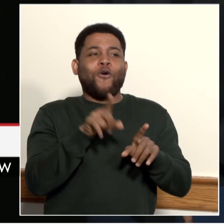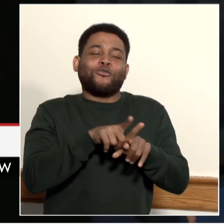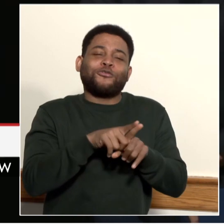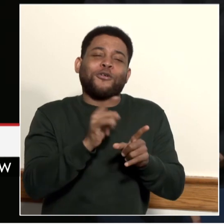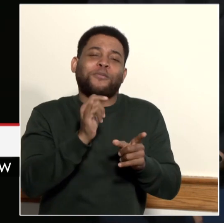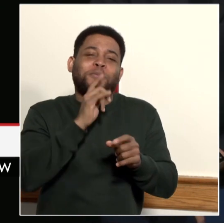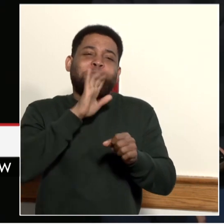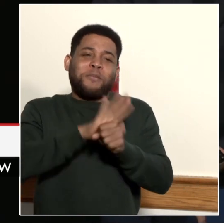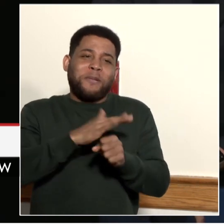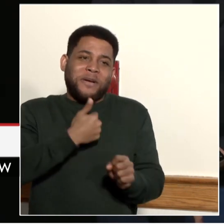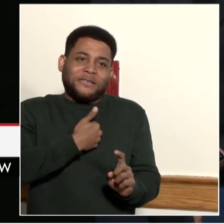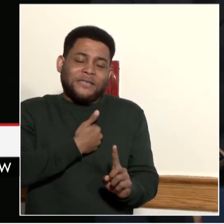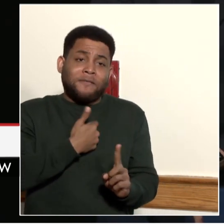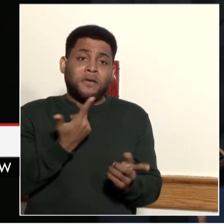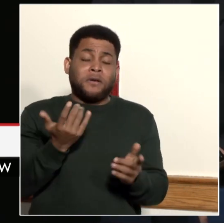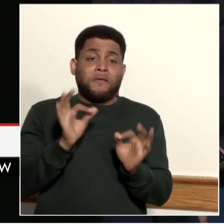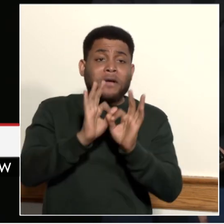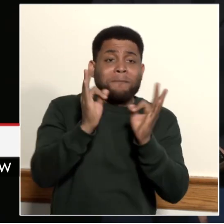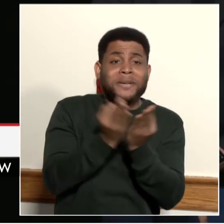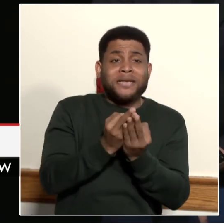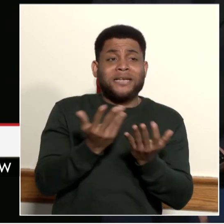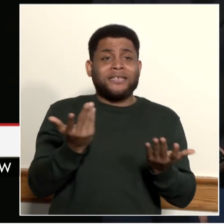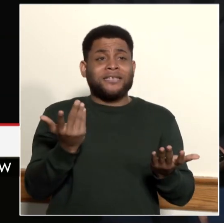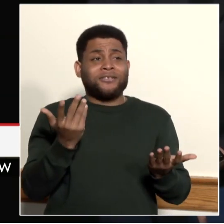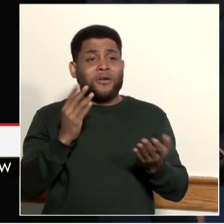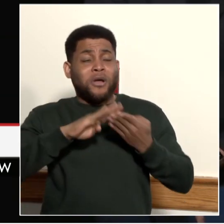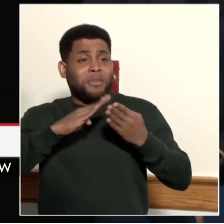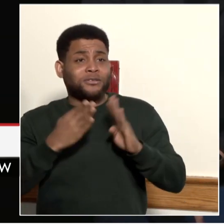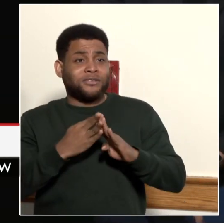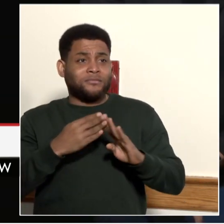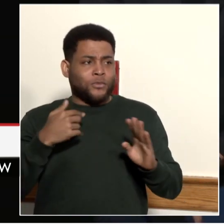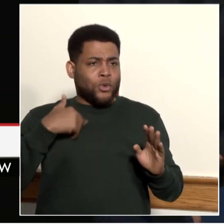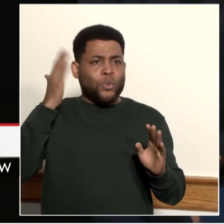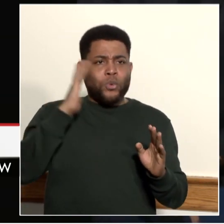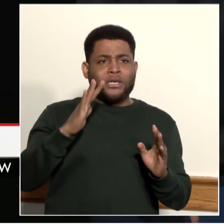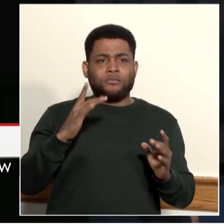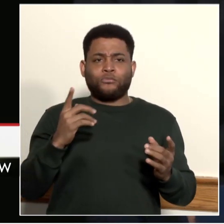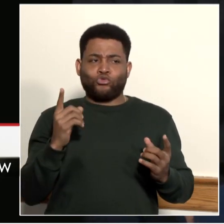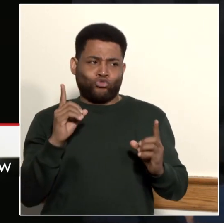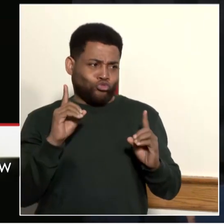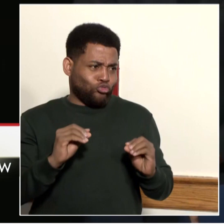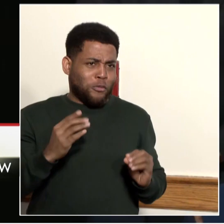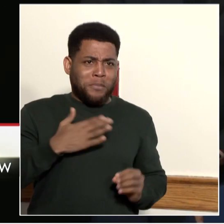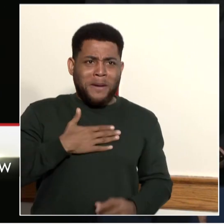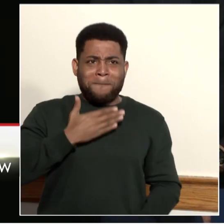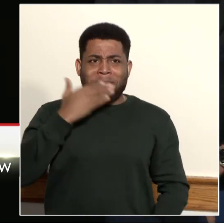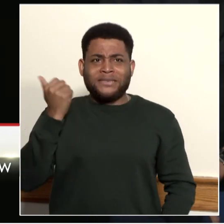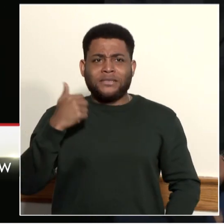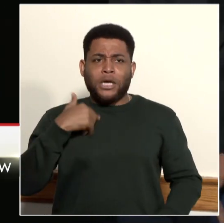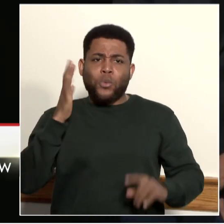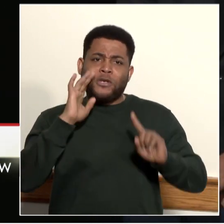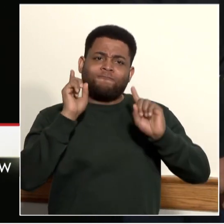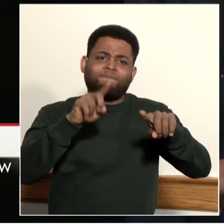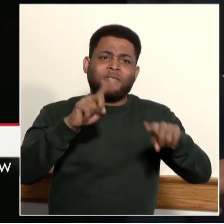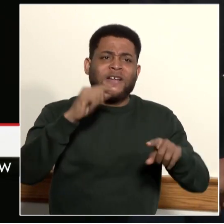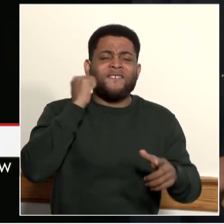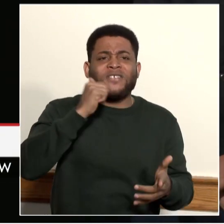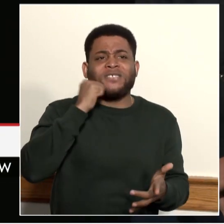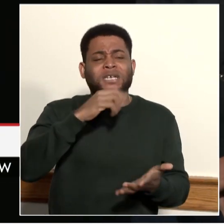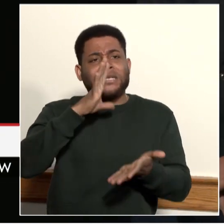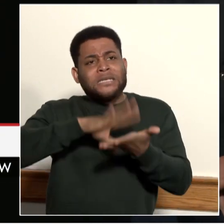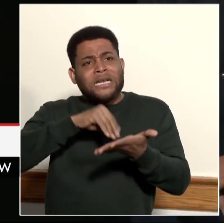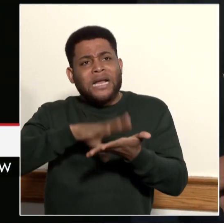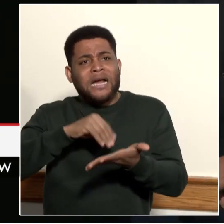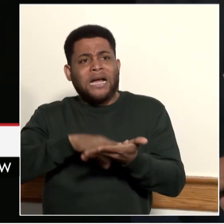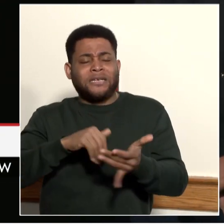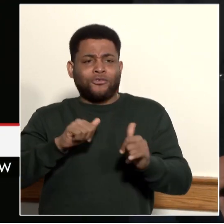and their school community that they're going to do their best, that they're going to show up every day to learn, they're going to challenge themselves,